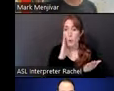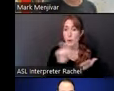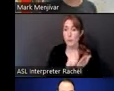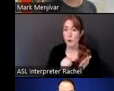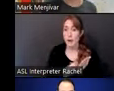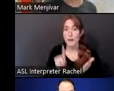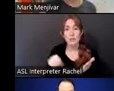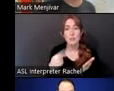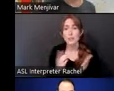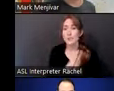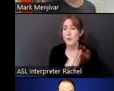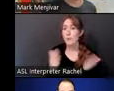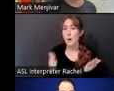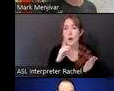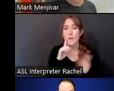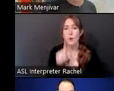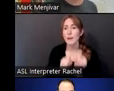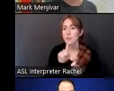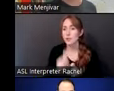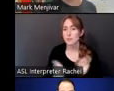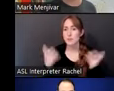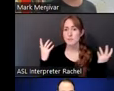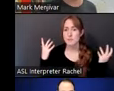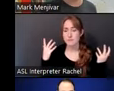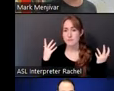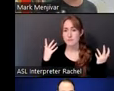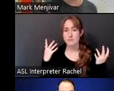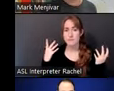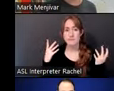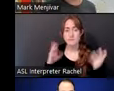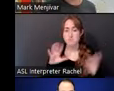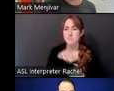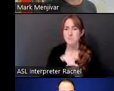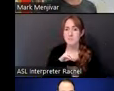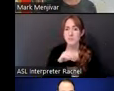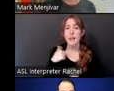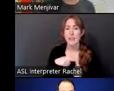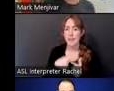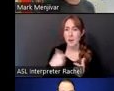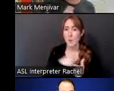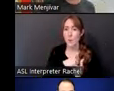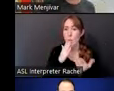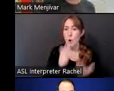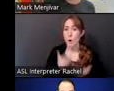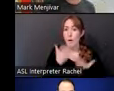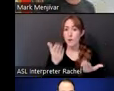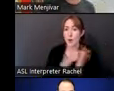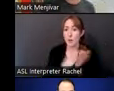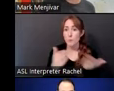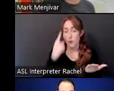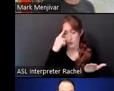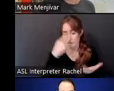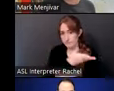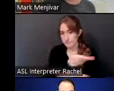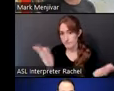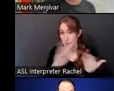the book of questions that was generated on that first day. And then we would offer the book to the community as a way to start